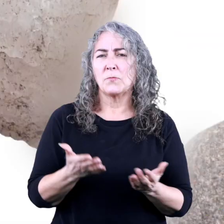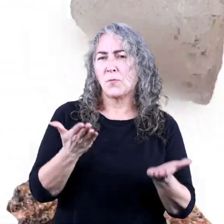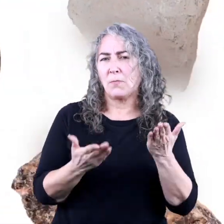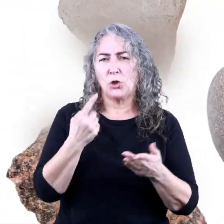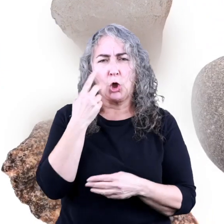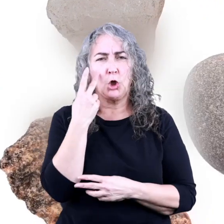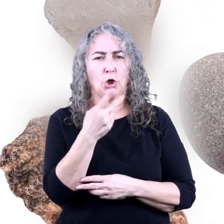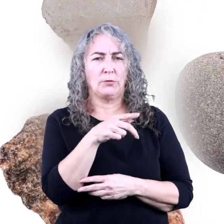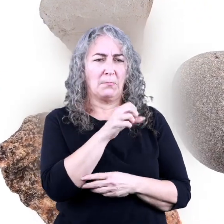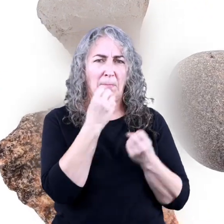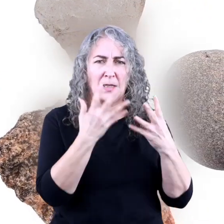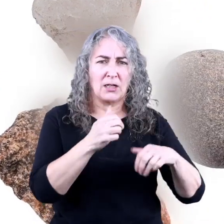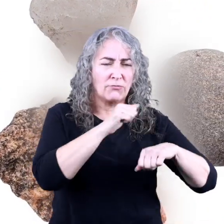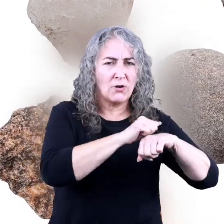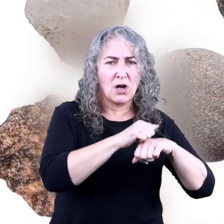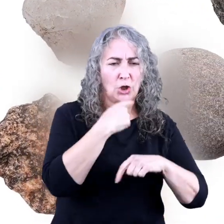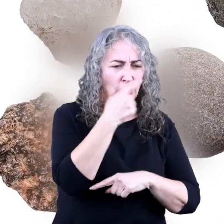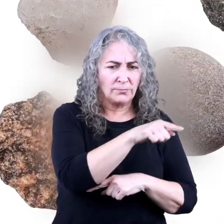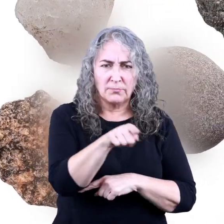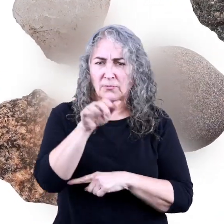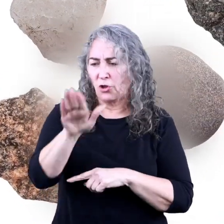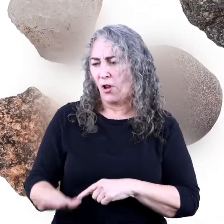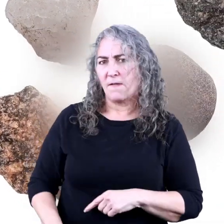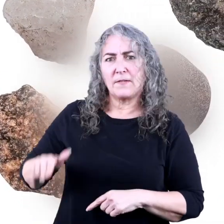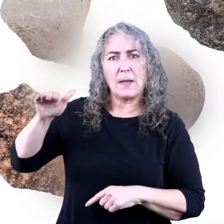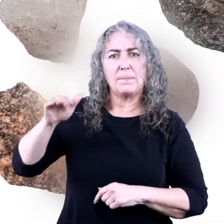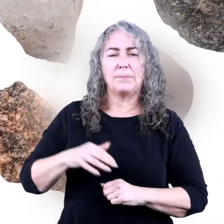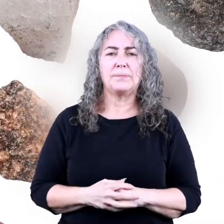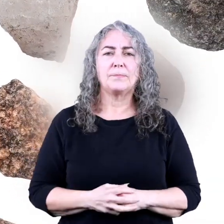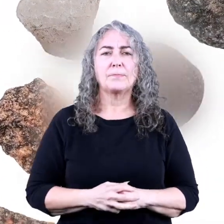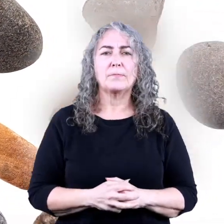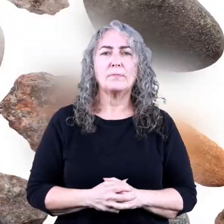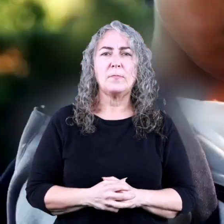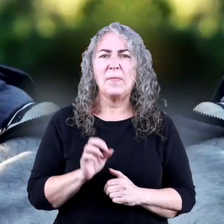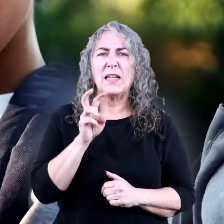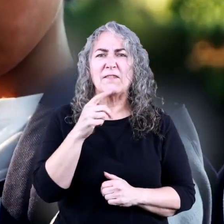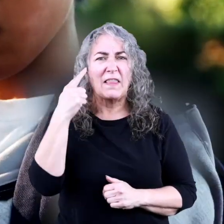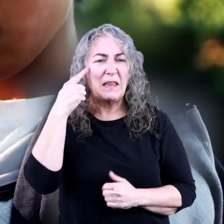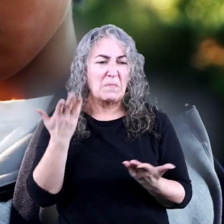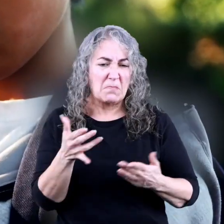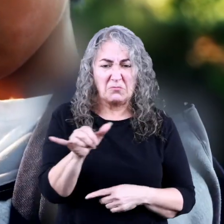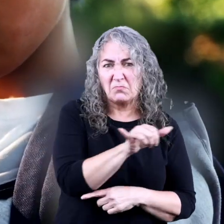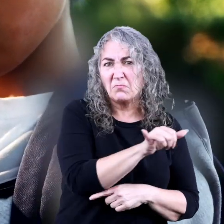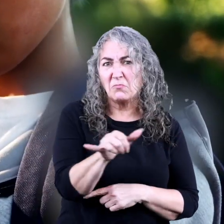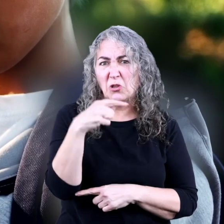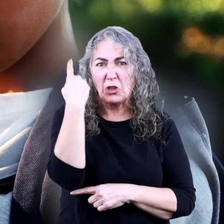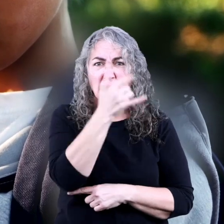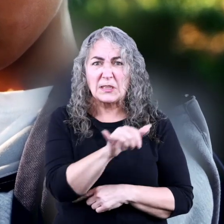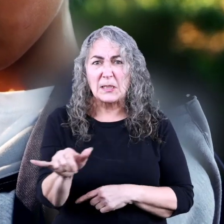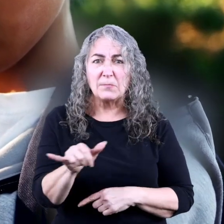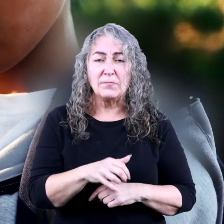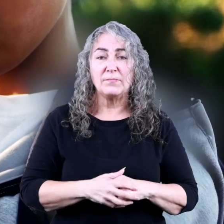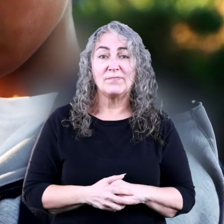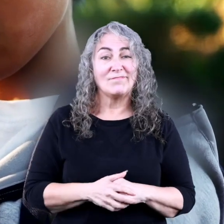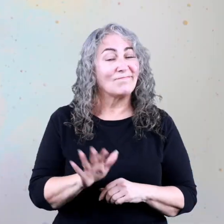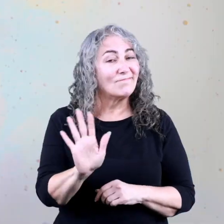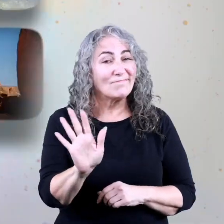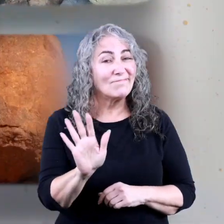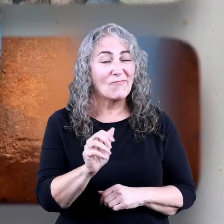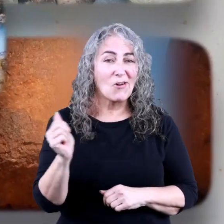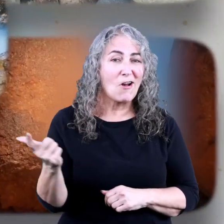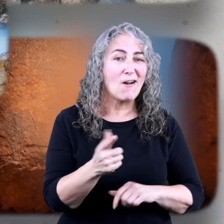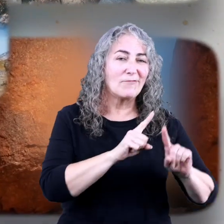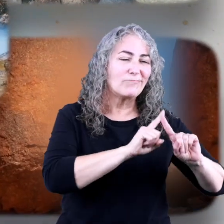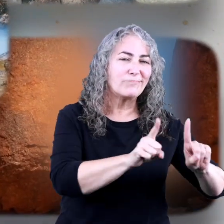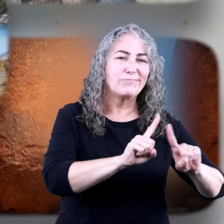You have probably looked at many rocks in your lifetime. Even though they may look alike, rocks